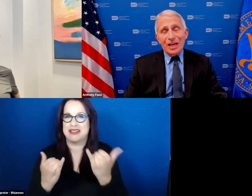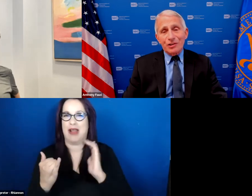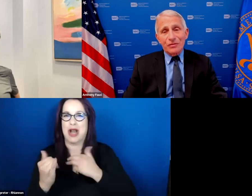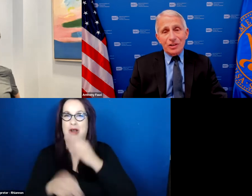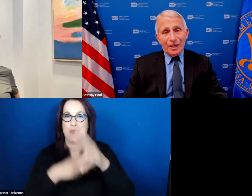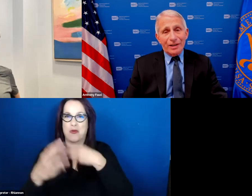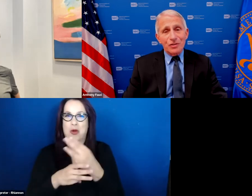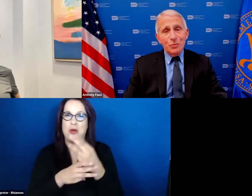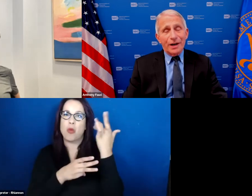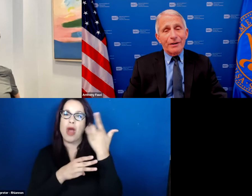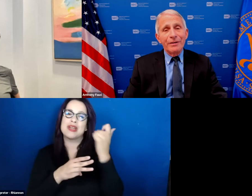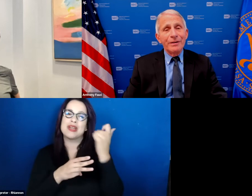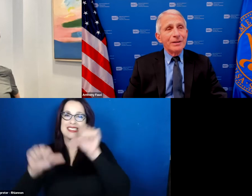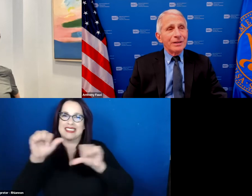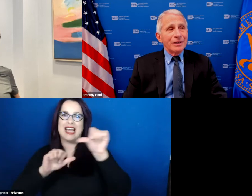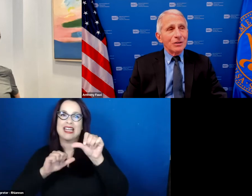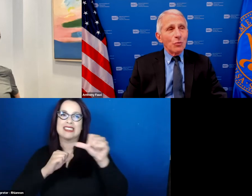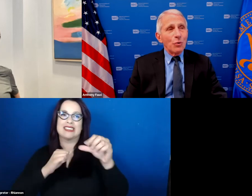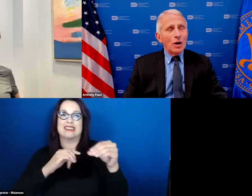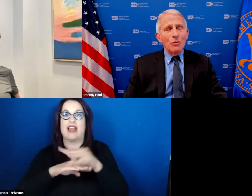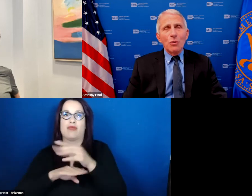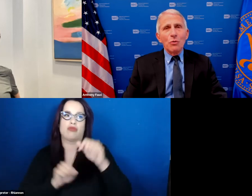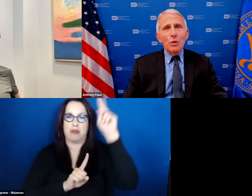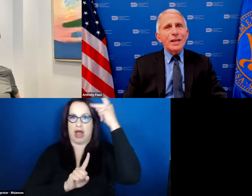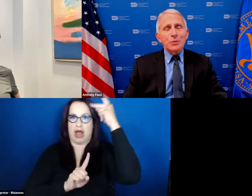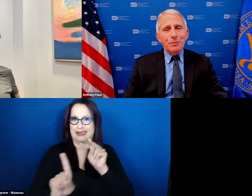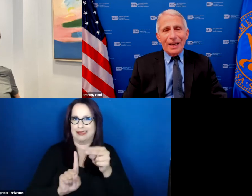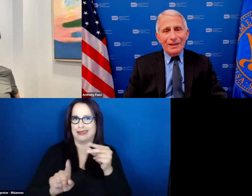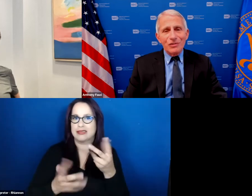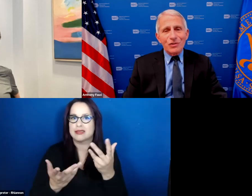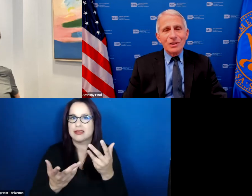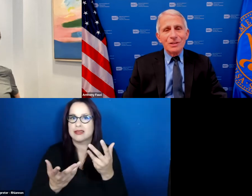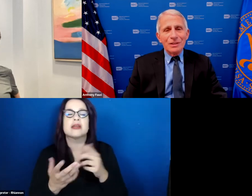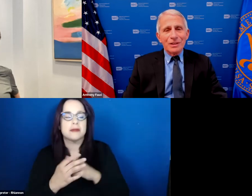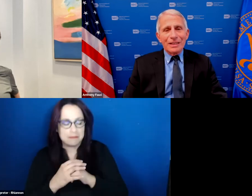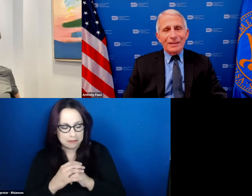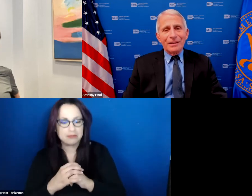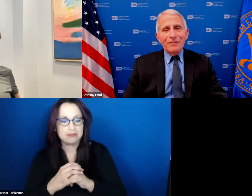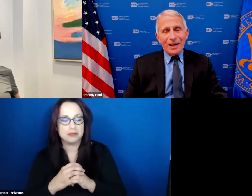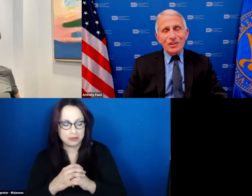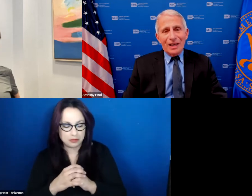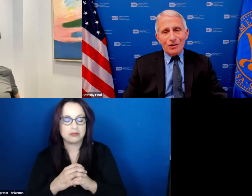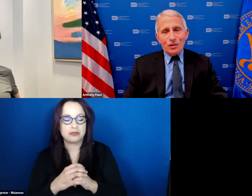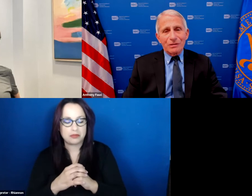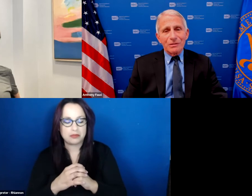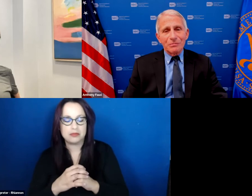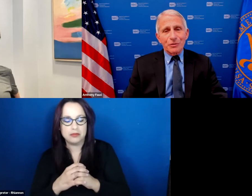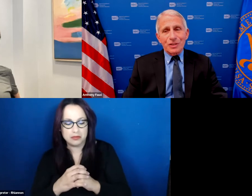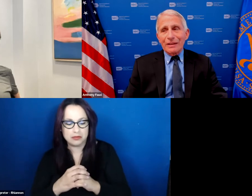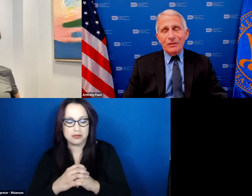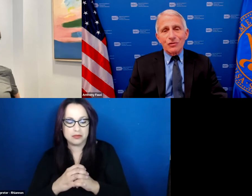politicization of science where what what explains that the vaccination